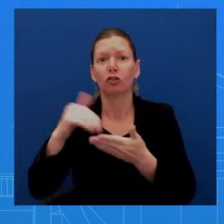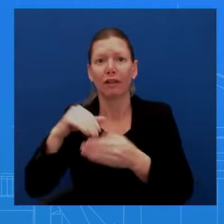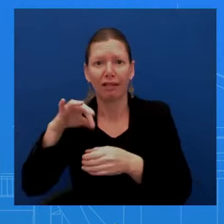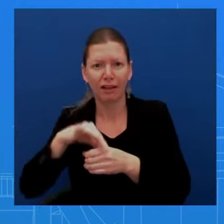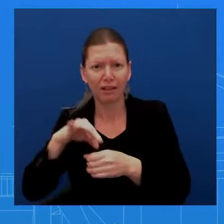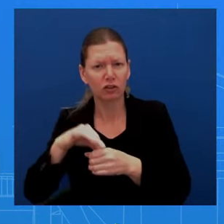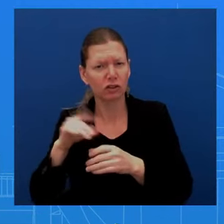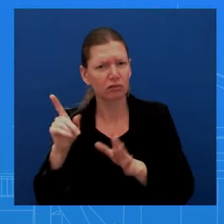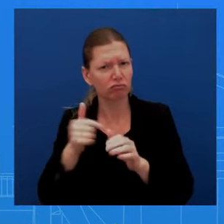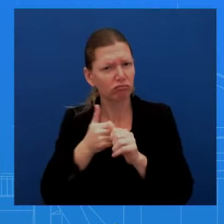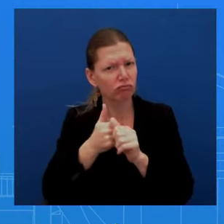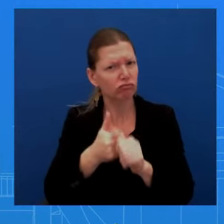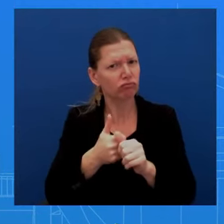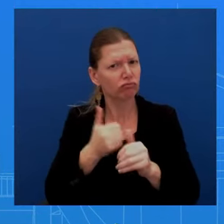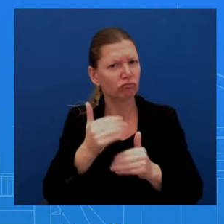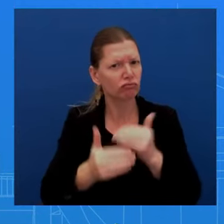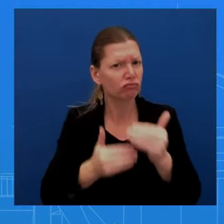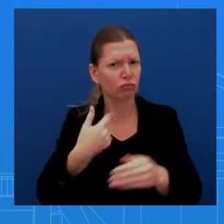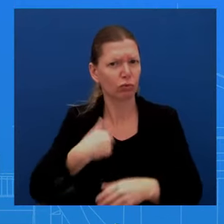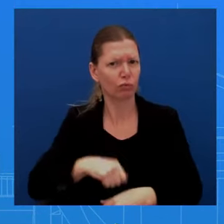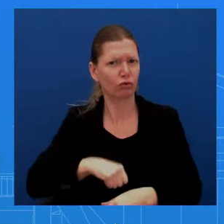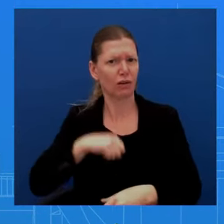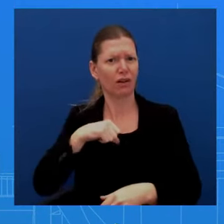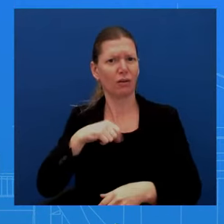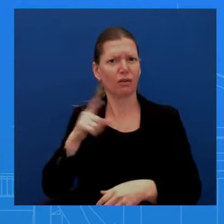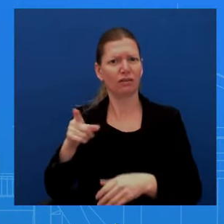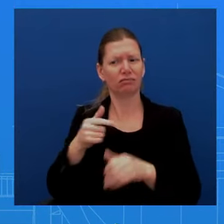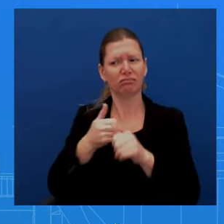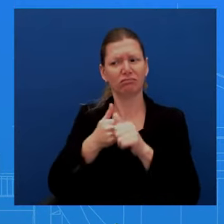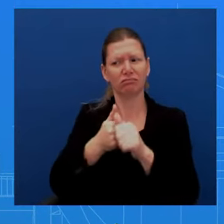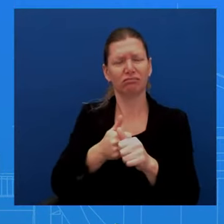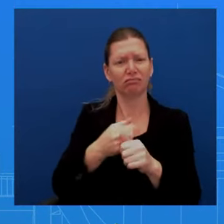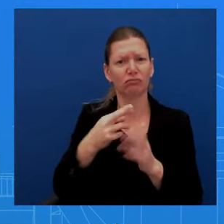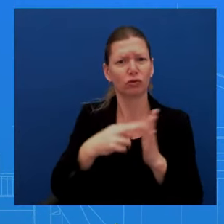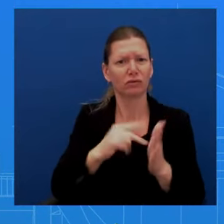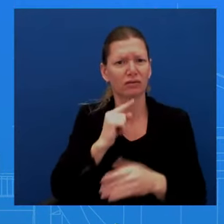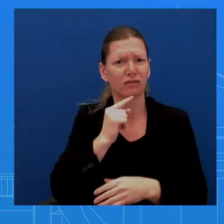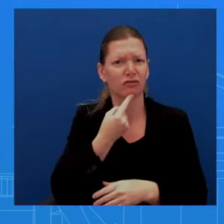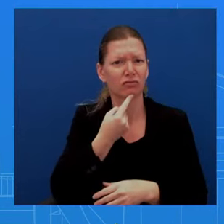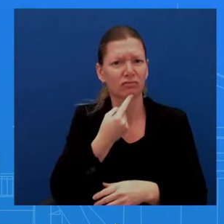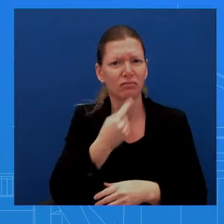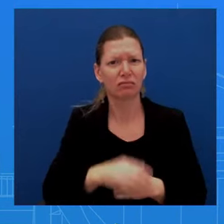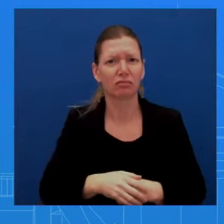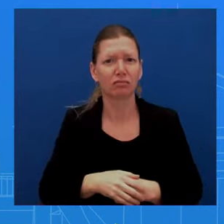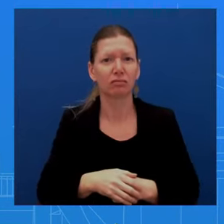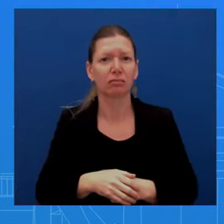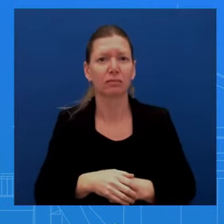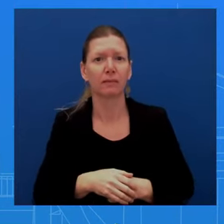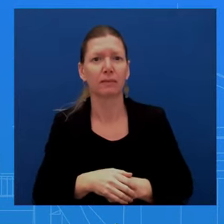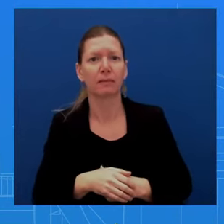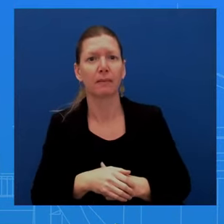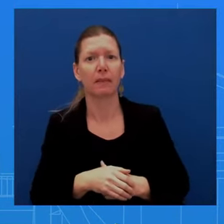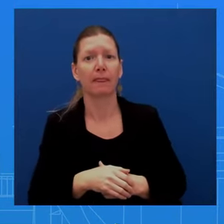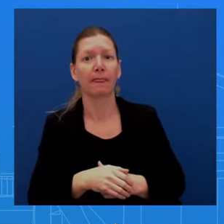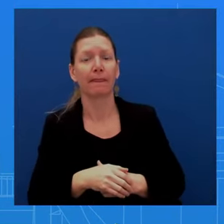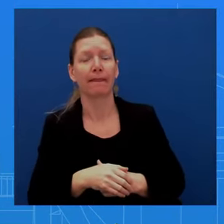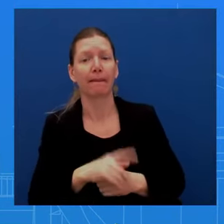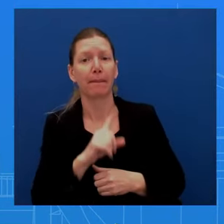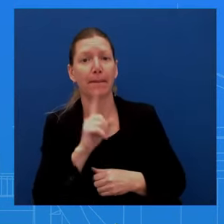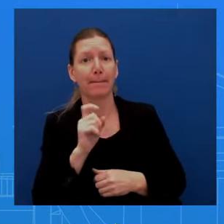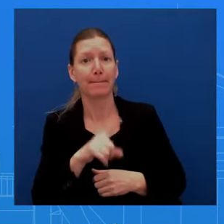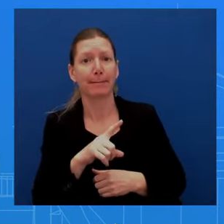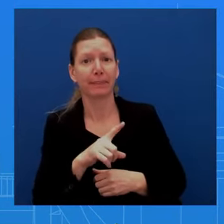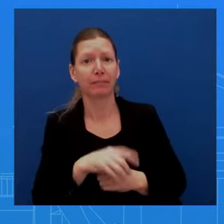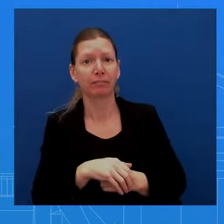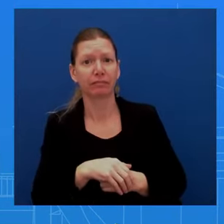seriously. just don't have anything else to add. Okay, Karen. On that meeting the President had with Paul Whelan's sister yesterday at the White House, was there something that prompted that meeting? Is there